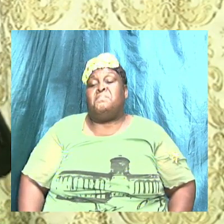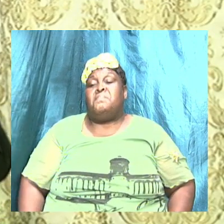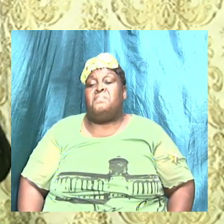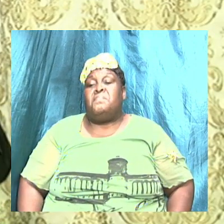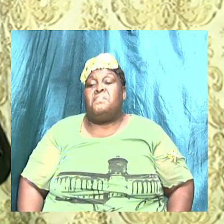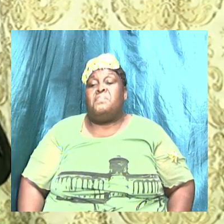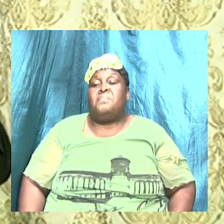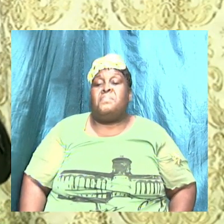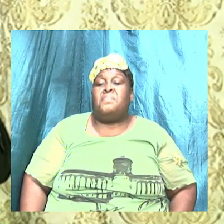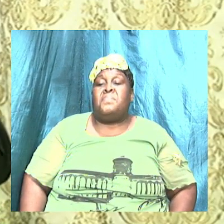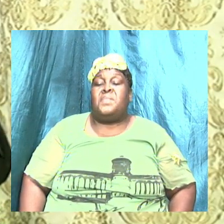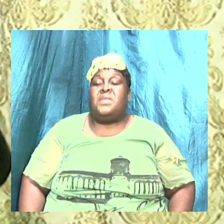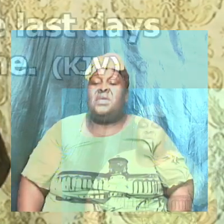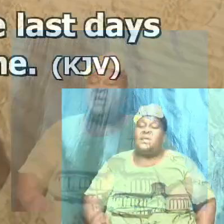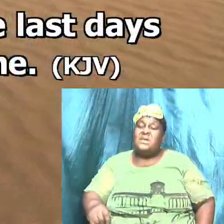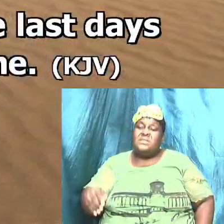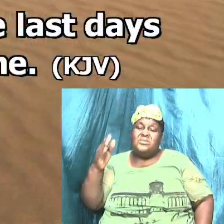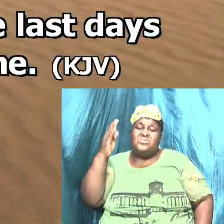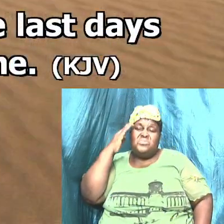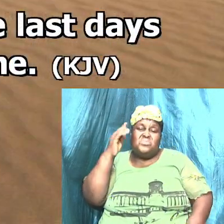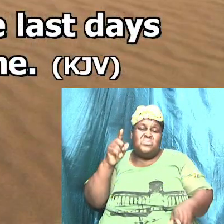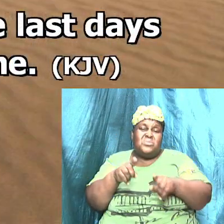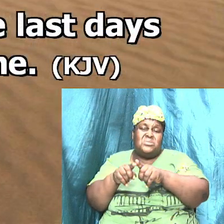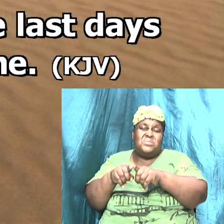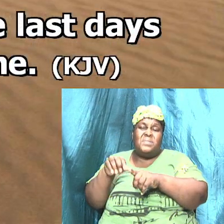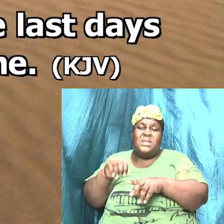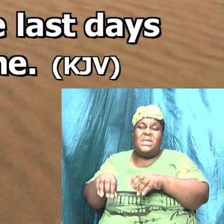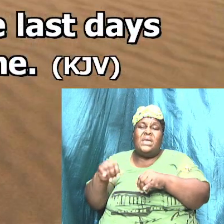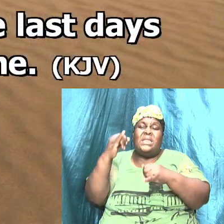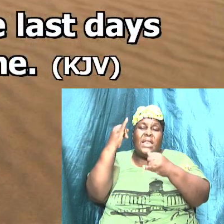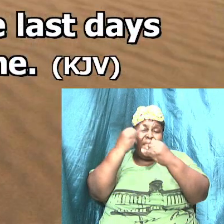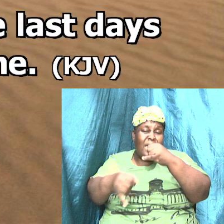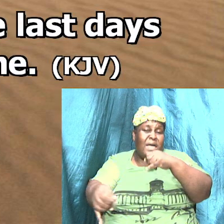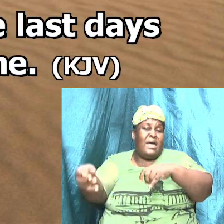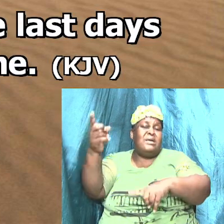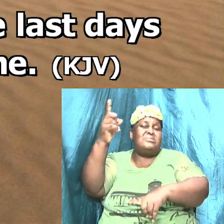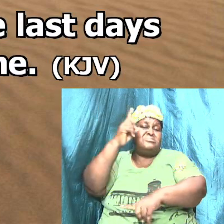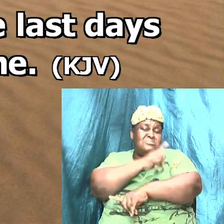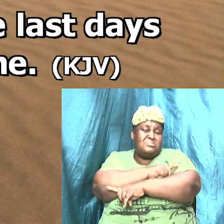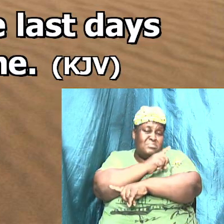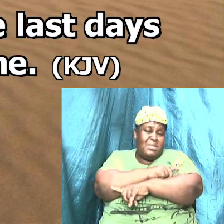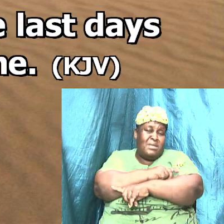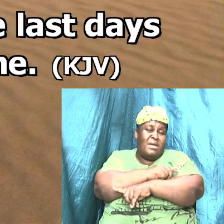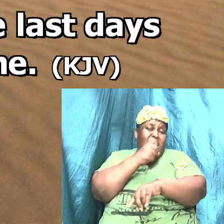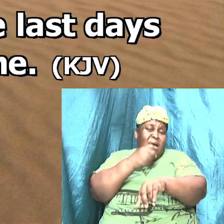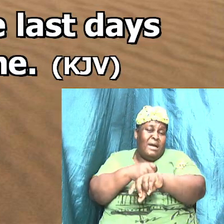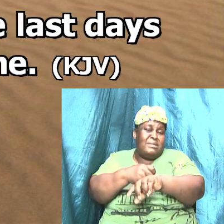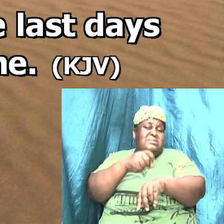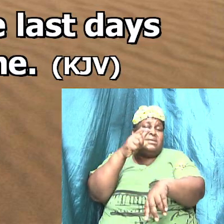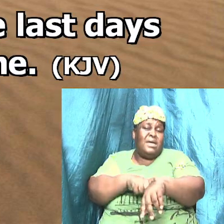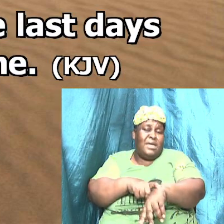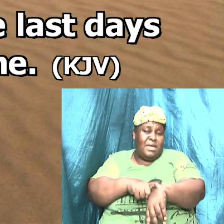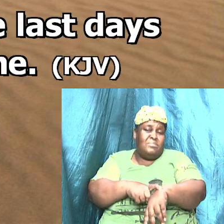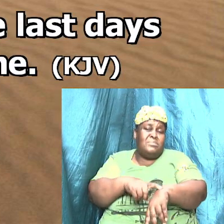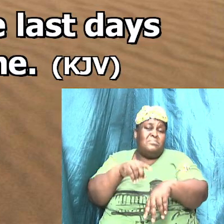This Know also That in the last Days Perilous time